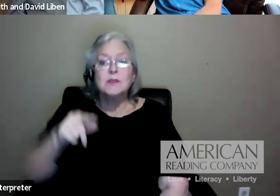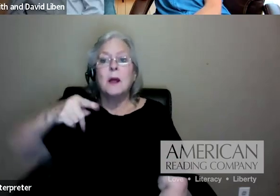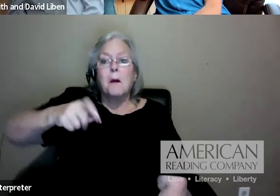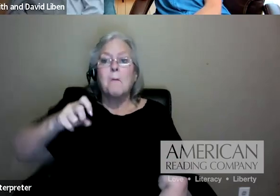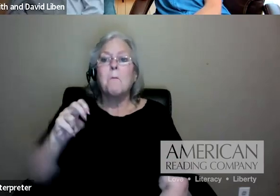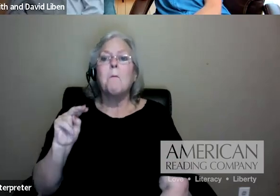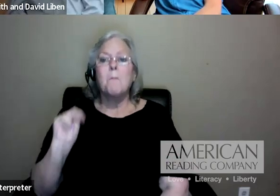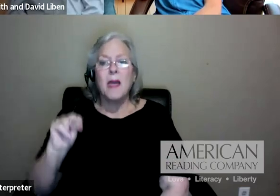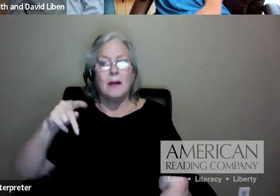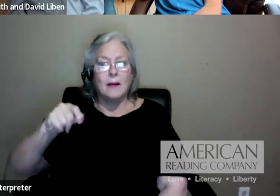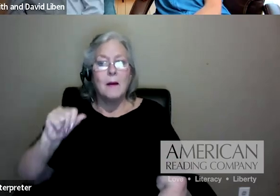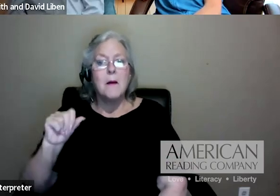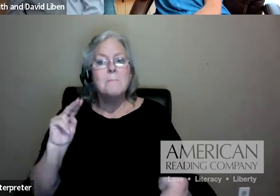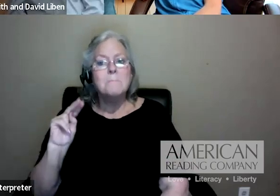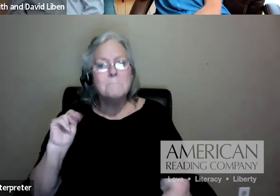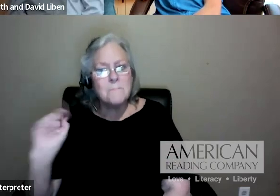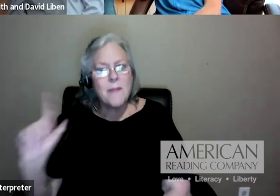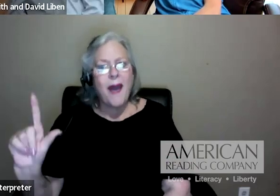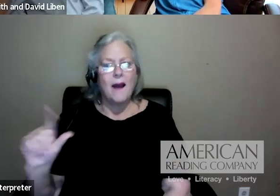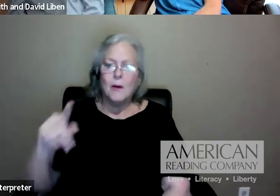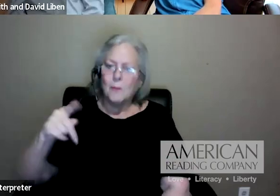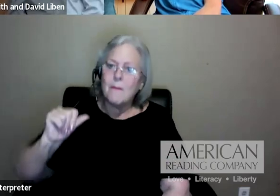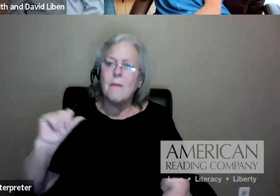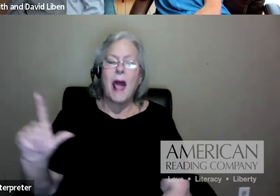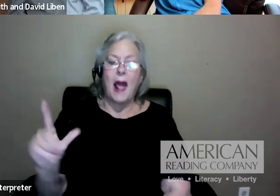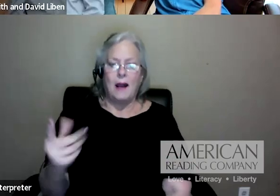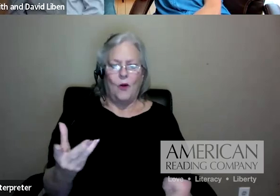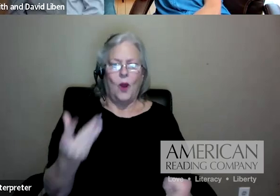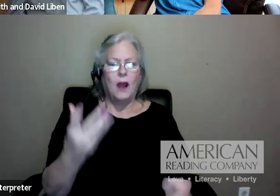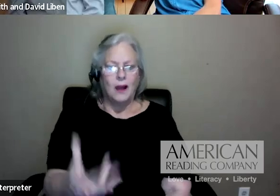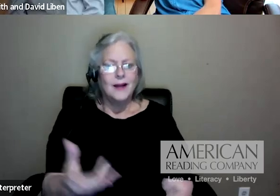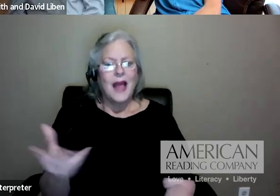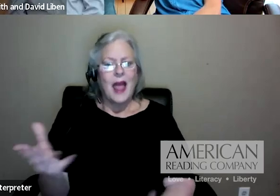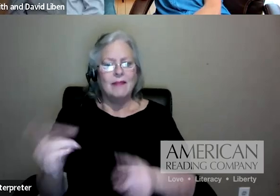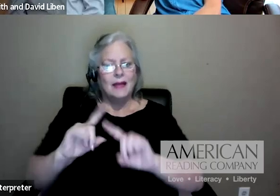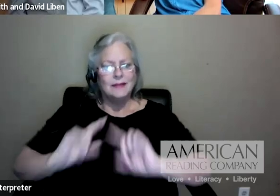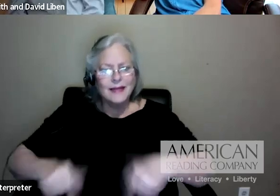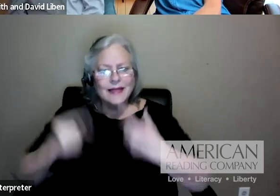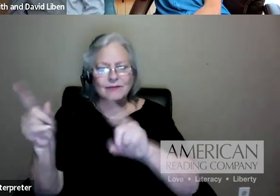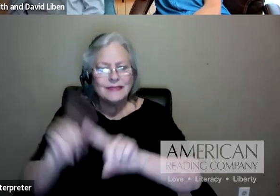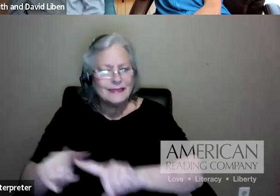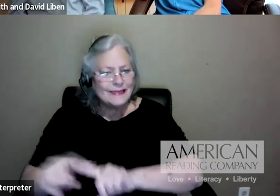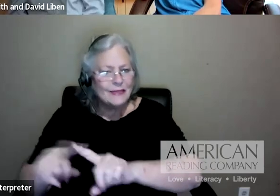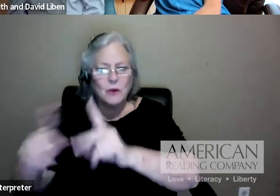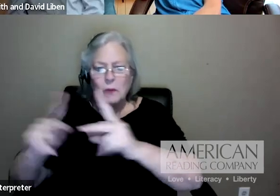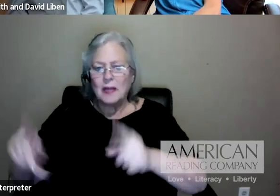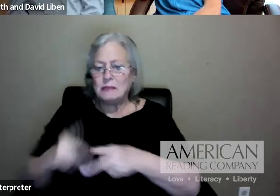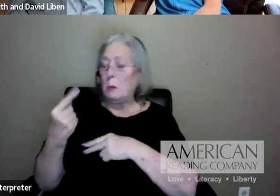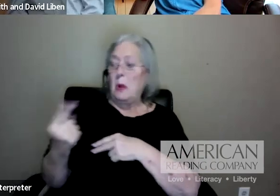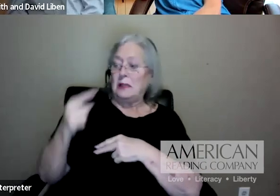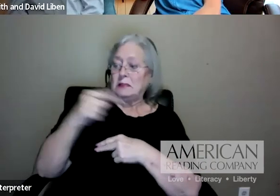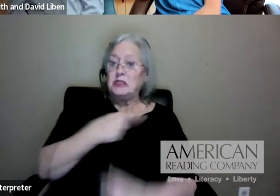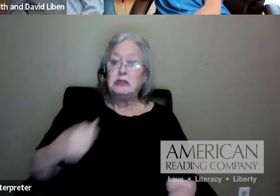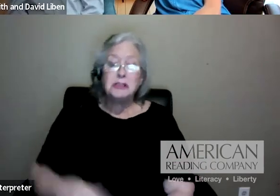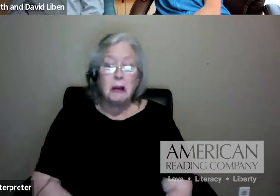a friendship. So you're not building up the knowledge sequentially or coherently about anything